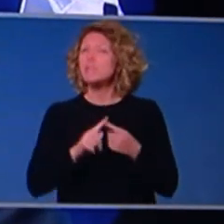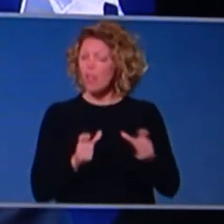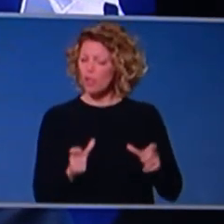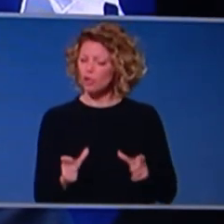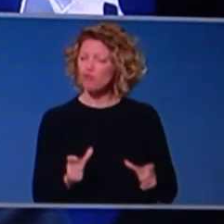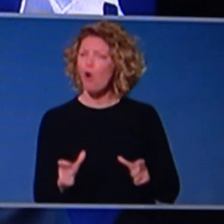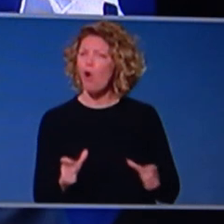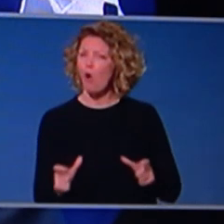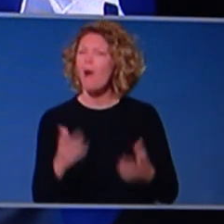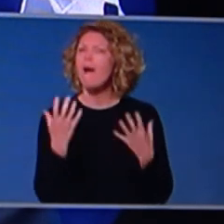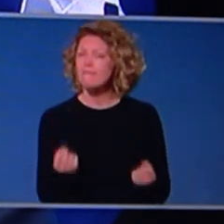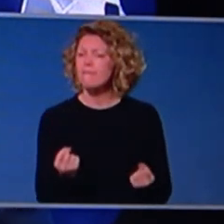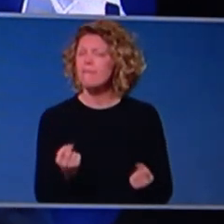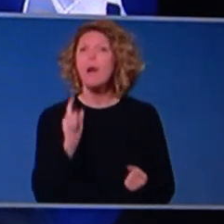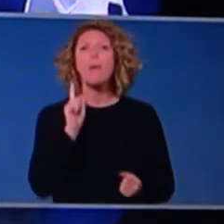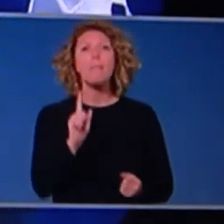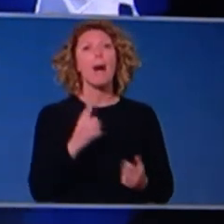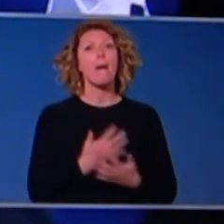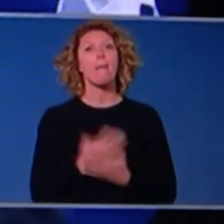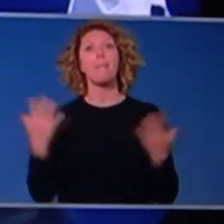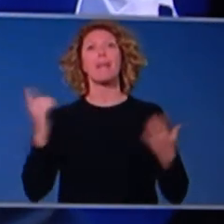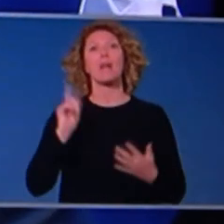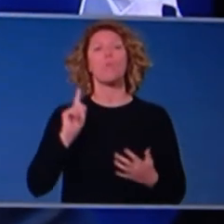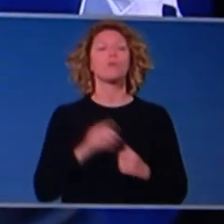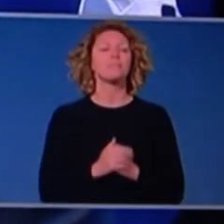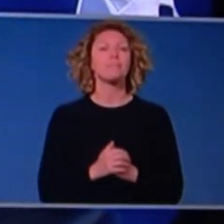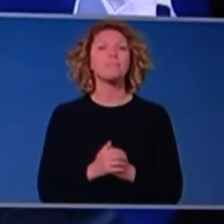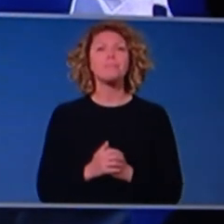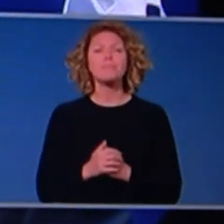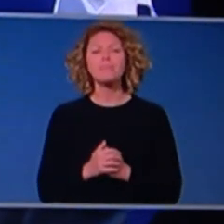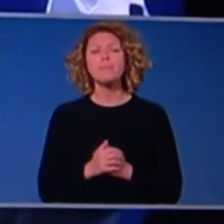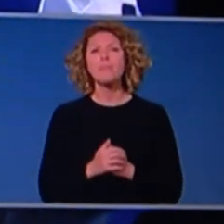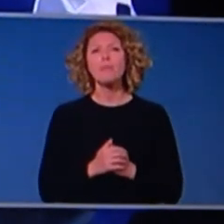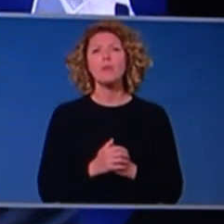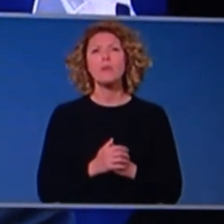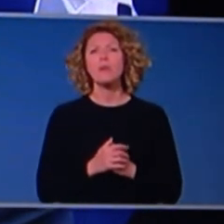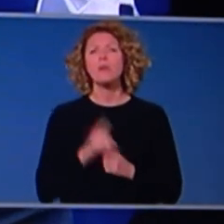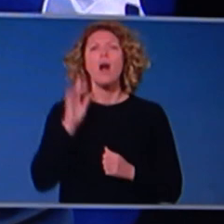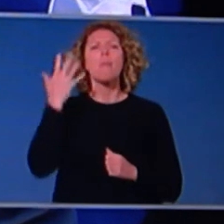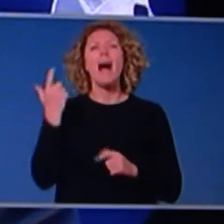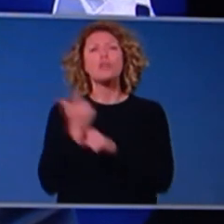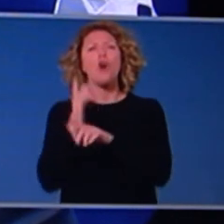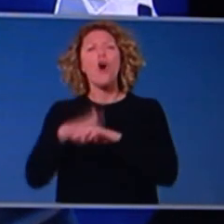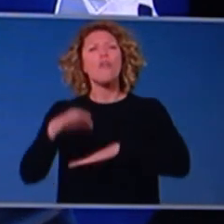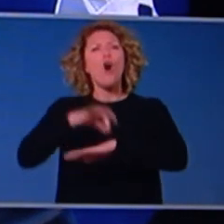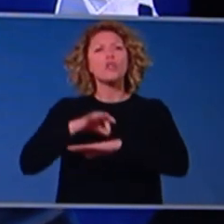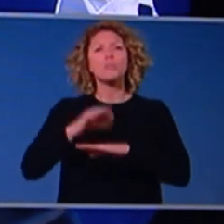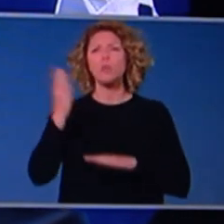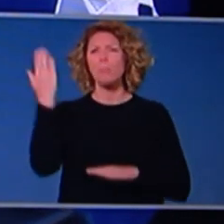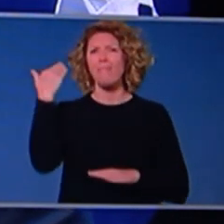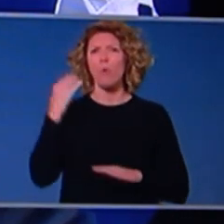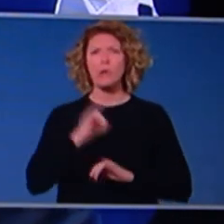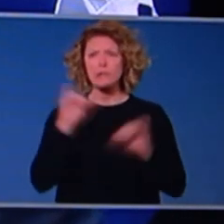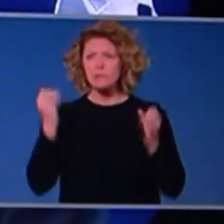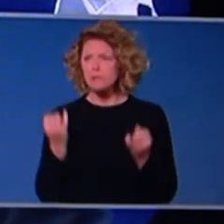important. Um, but the areas that there are some issues around gowns, I think, Brendan and, uh, gloves, that's not seen as an, uh,